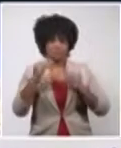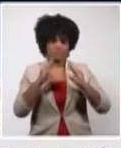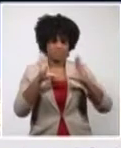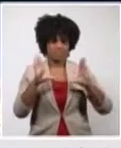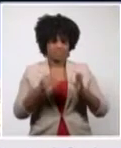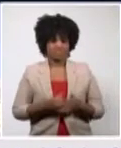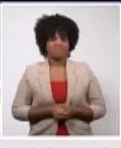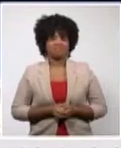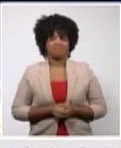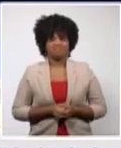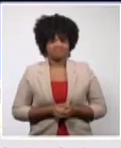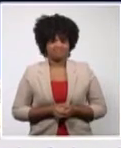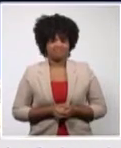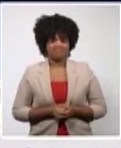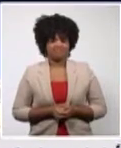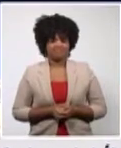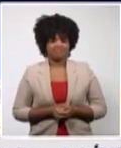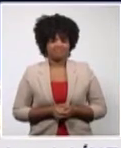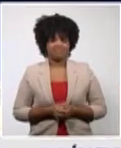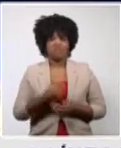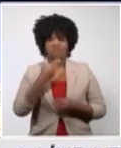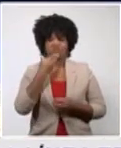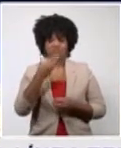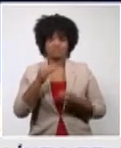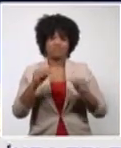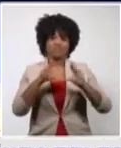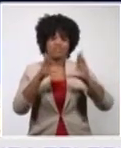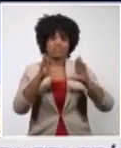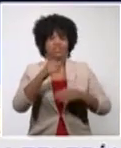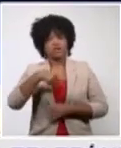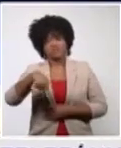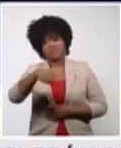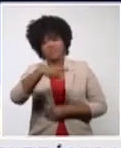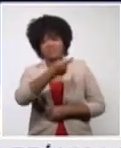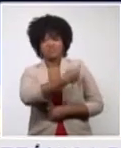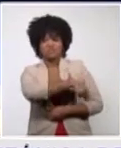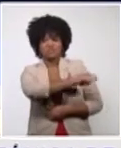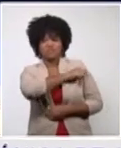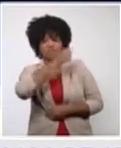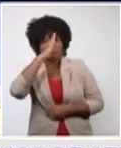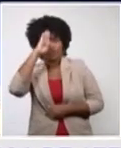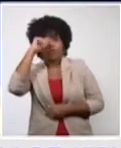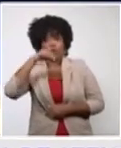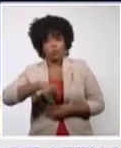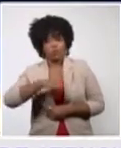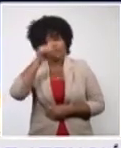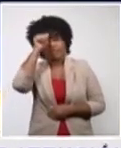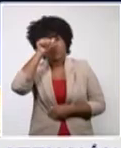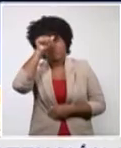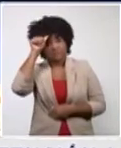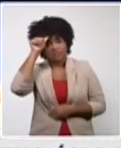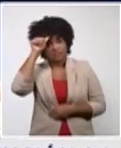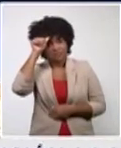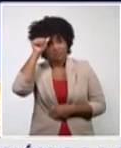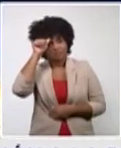Good morning to you and to those who make this broadcast possible and to the audience that is tuning in this Sunday.